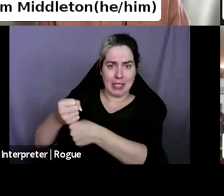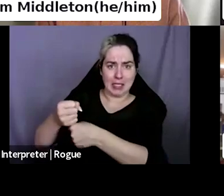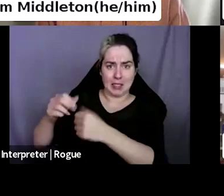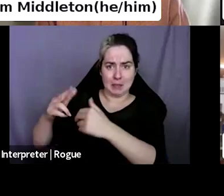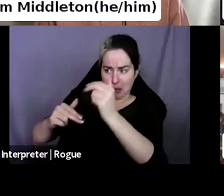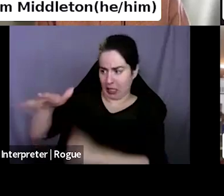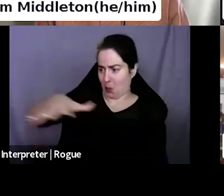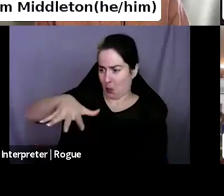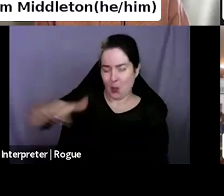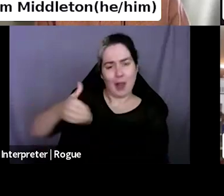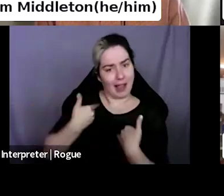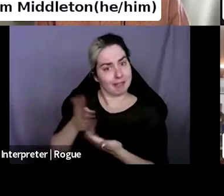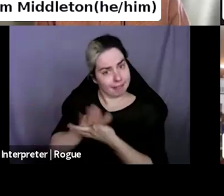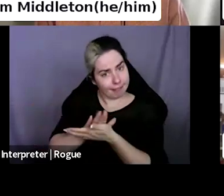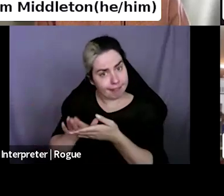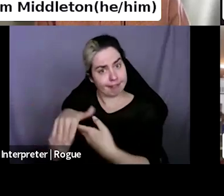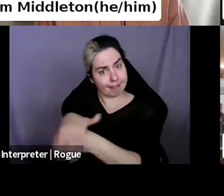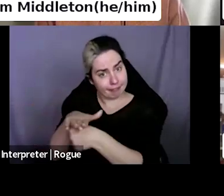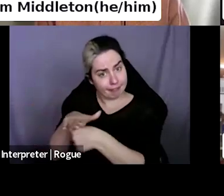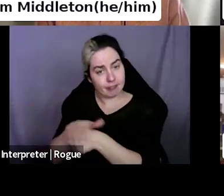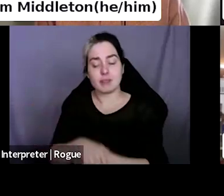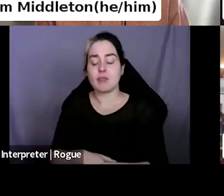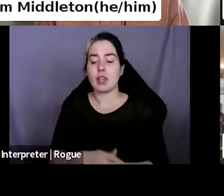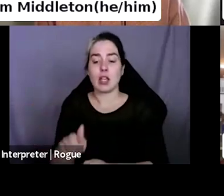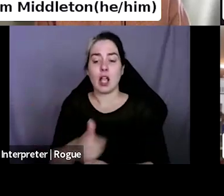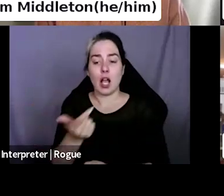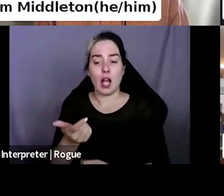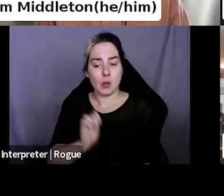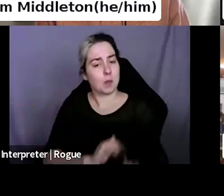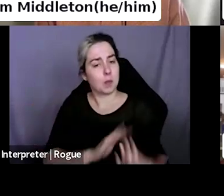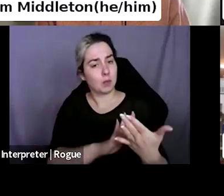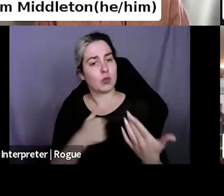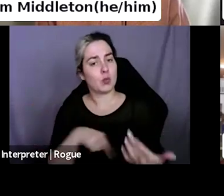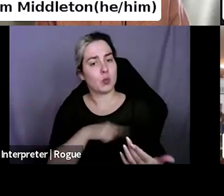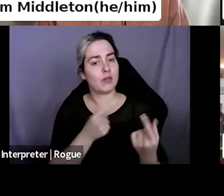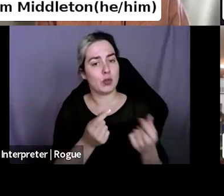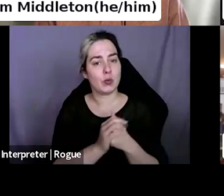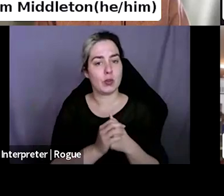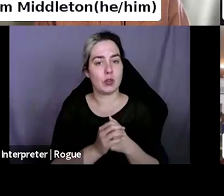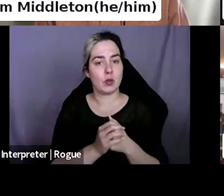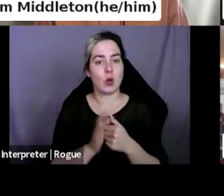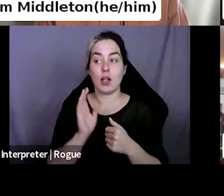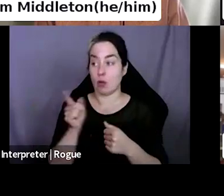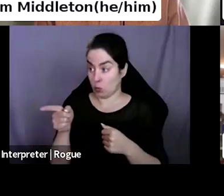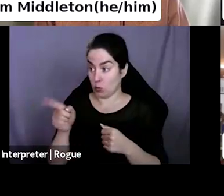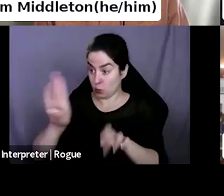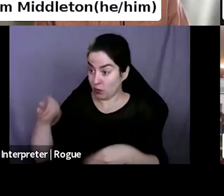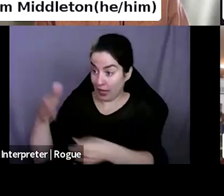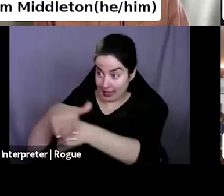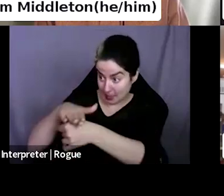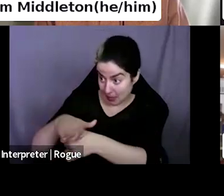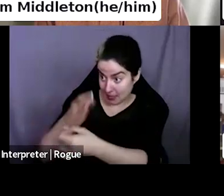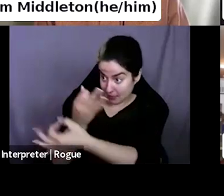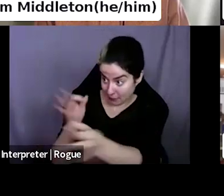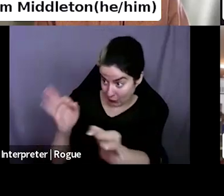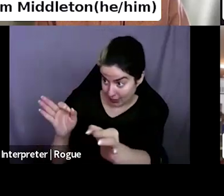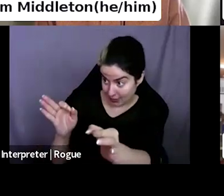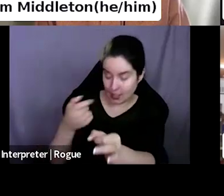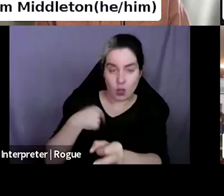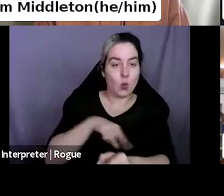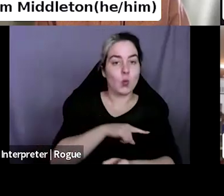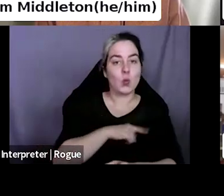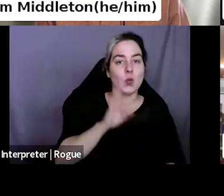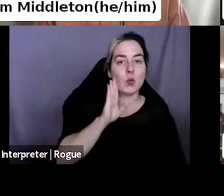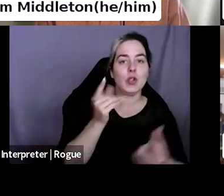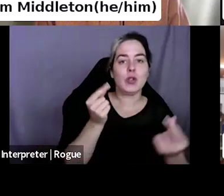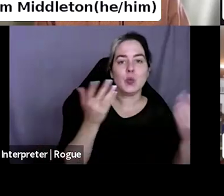effective things we've done with local businesses is we make them a deal when we do events where they give us their space for free. And in return, we include a